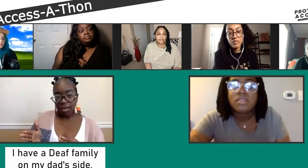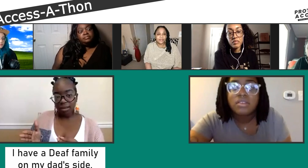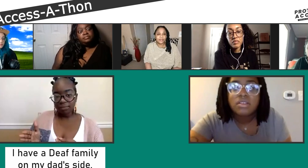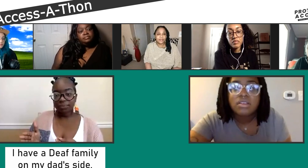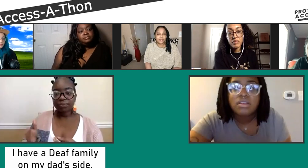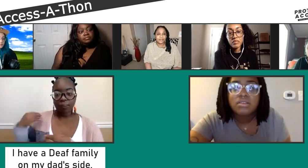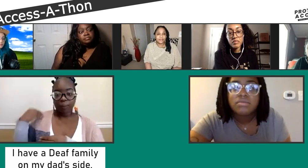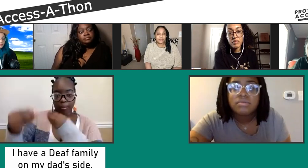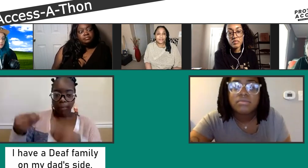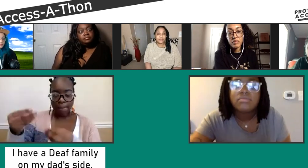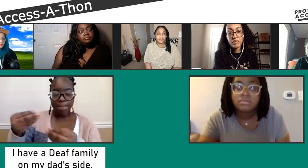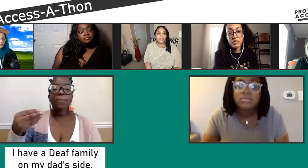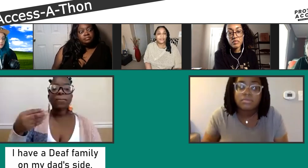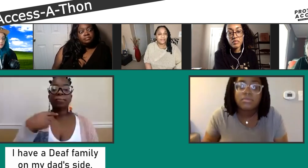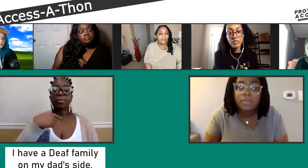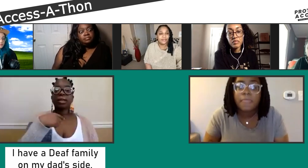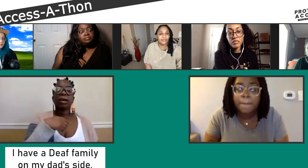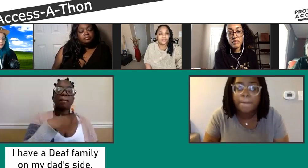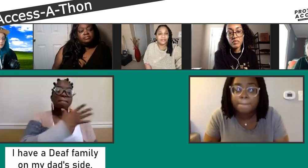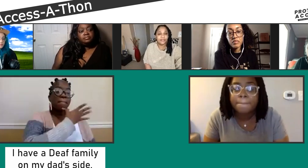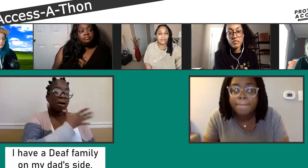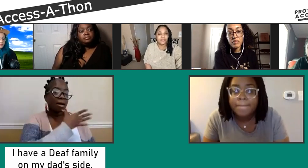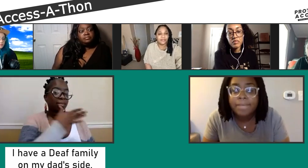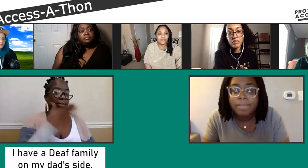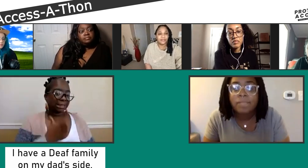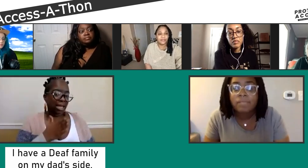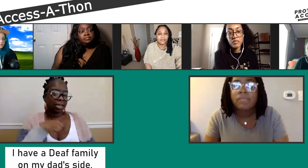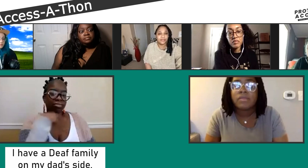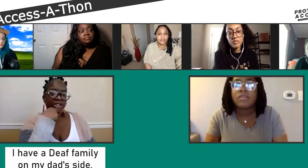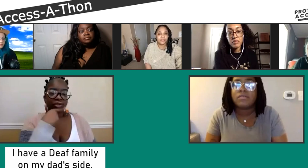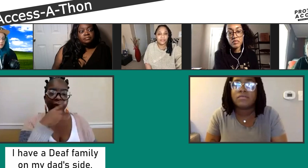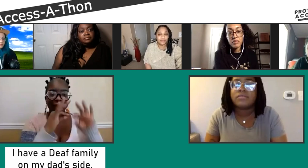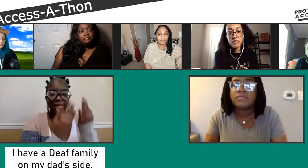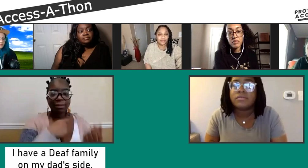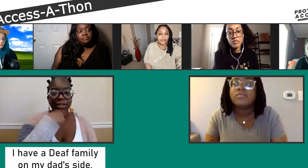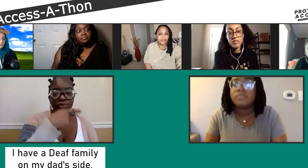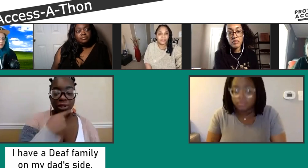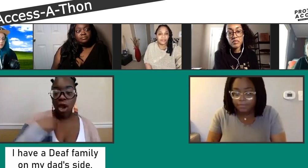So for example, I come from a deaf family. come from a generation of a deaf family.